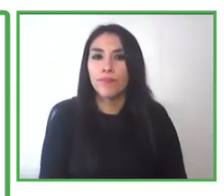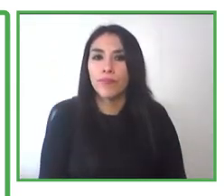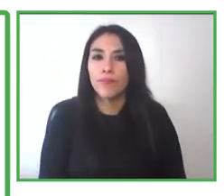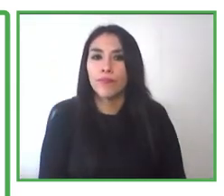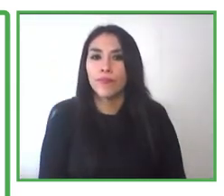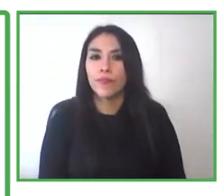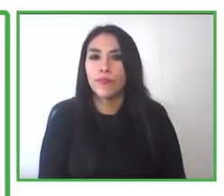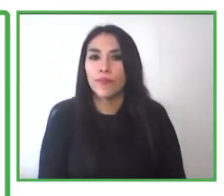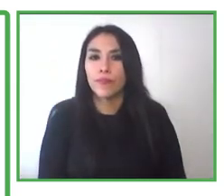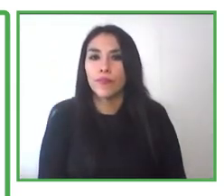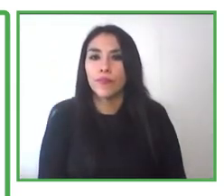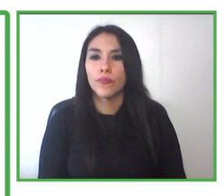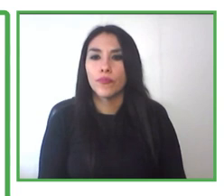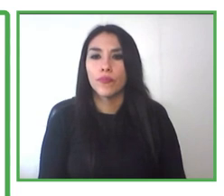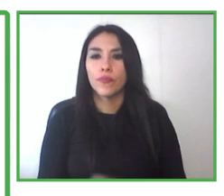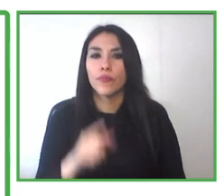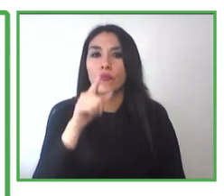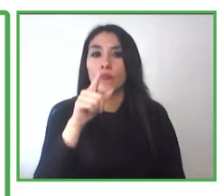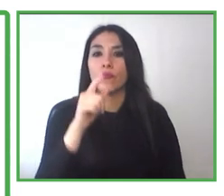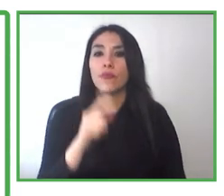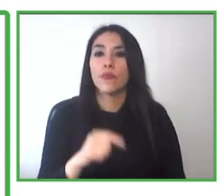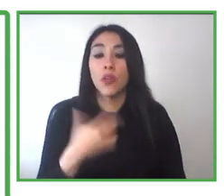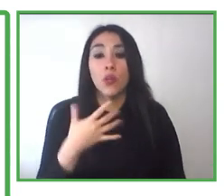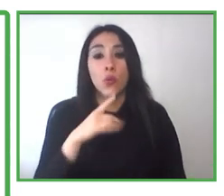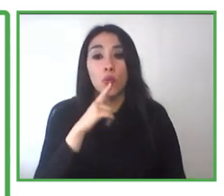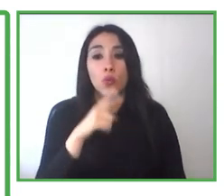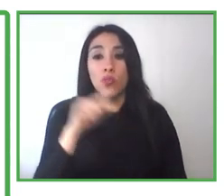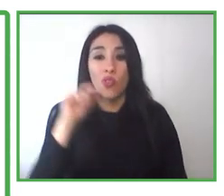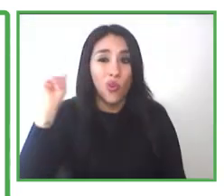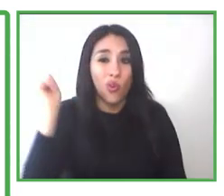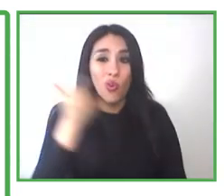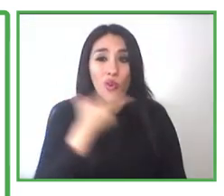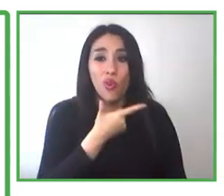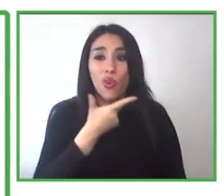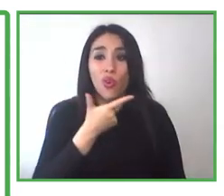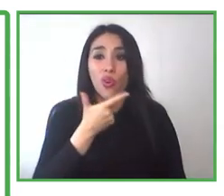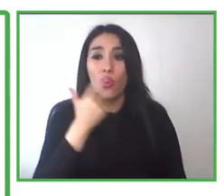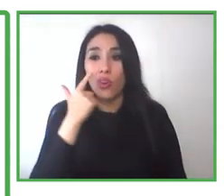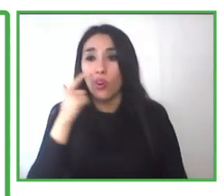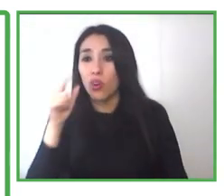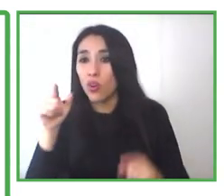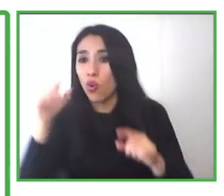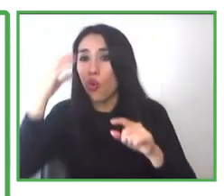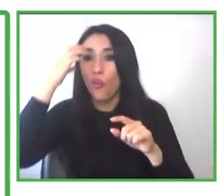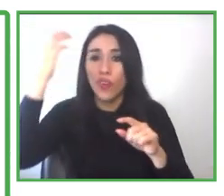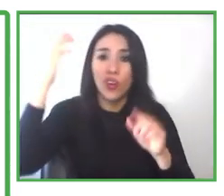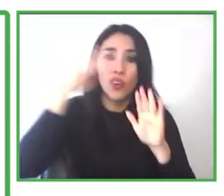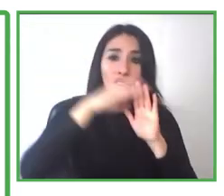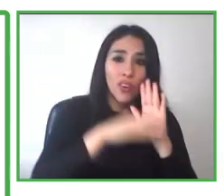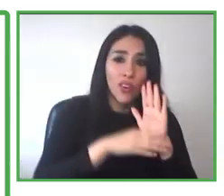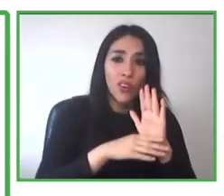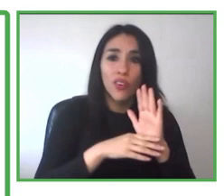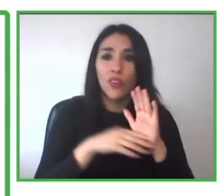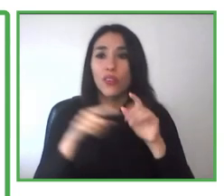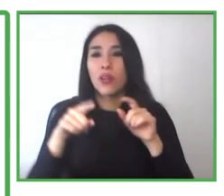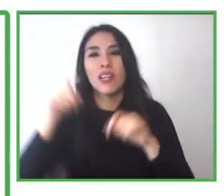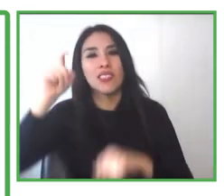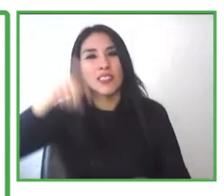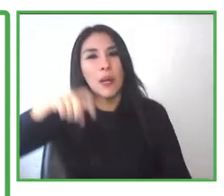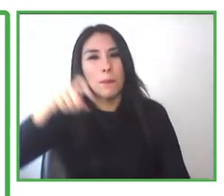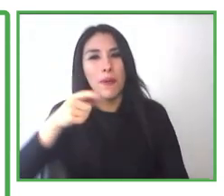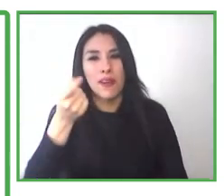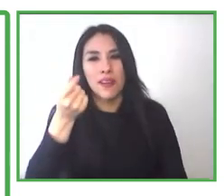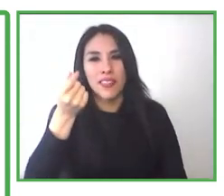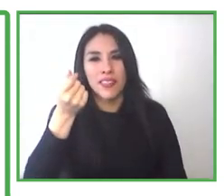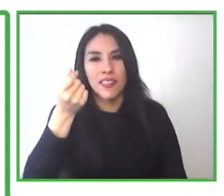Like every program we need the financing. And of course the municipality